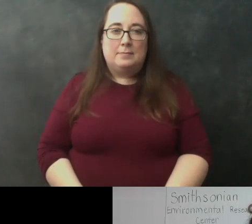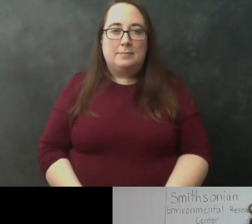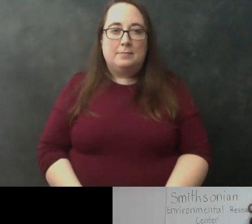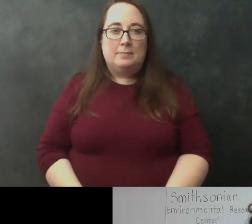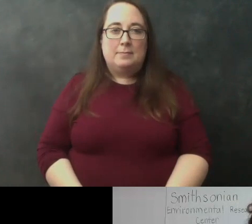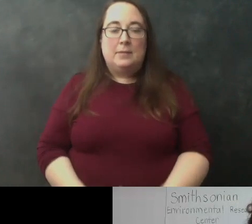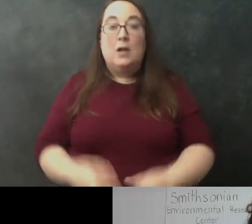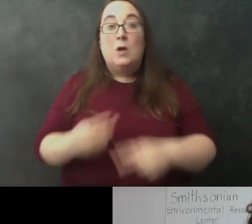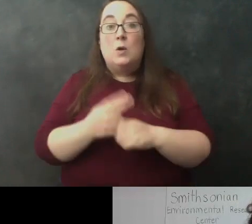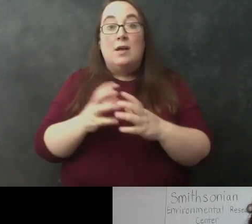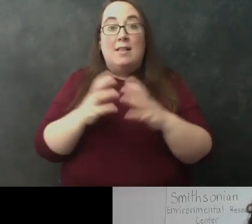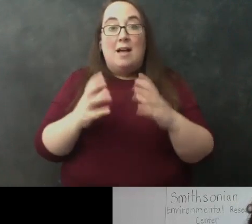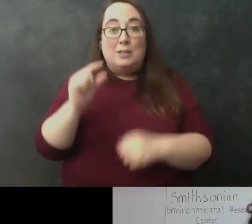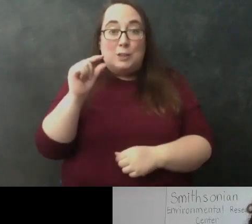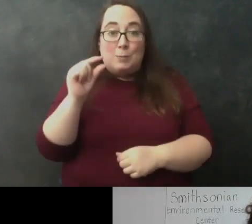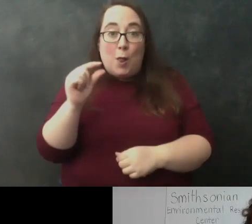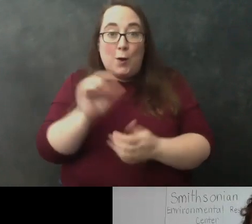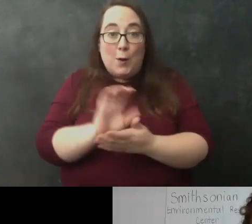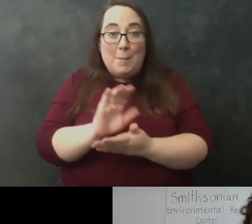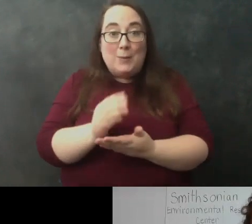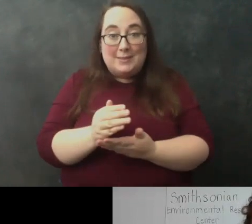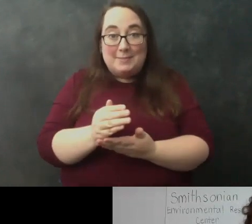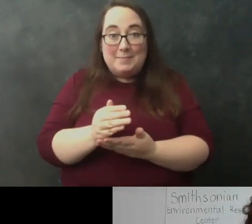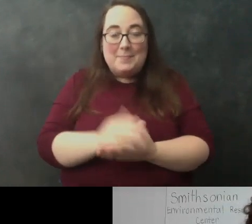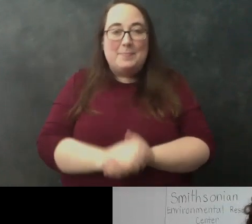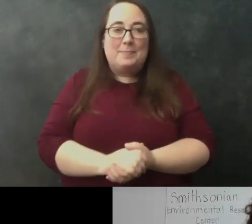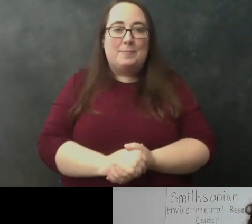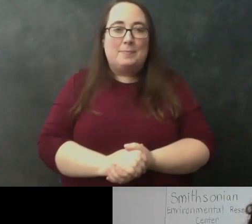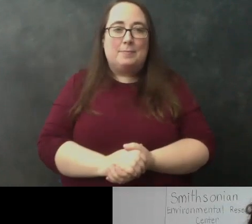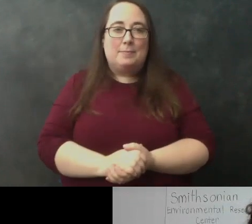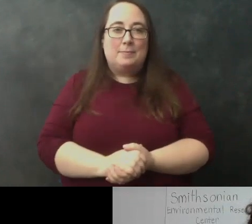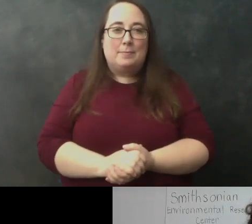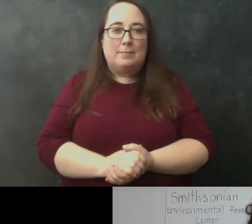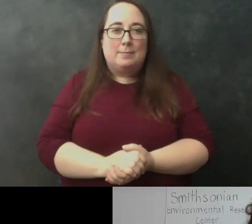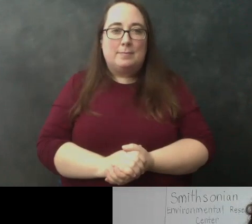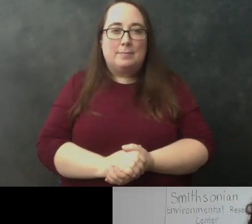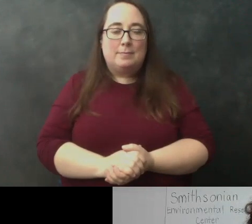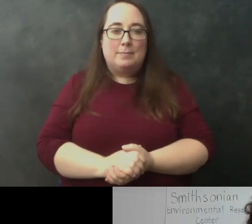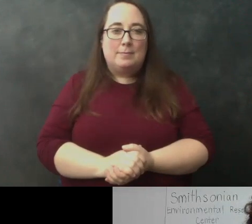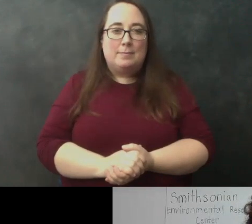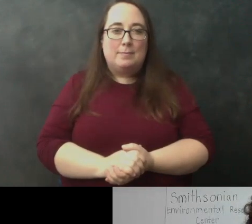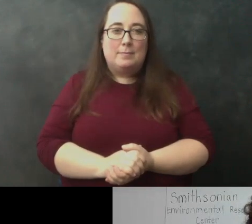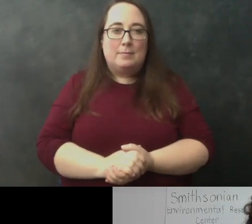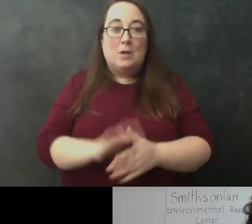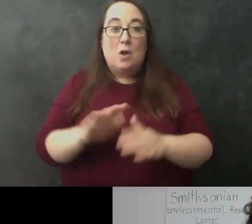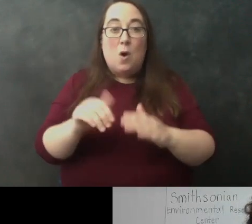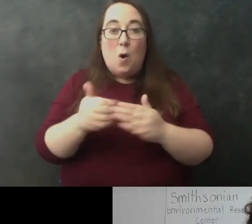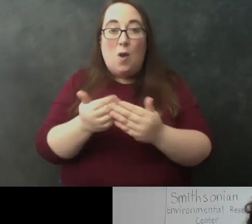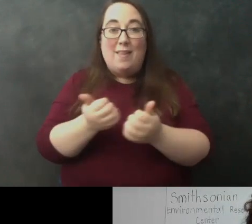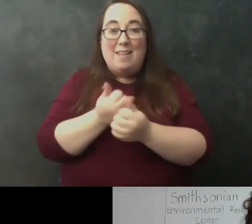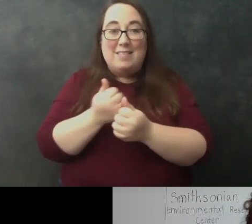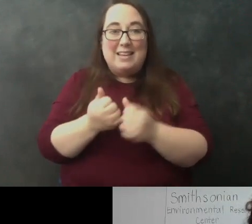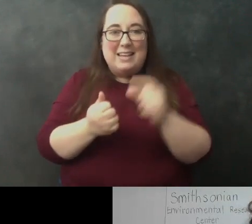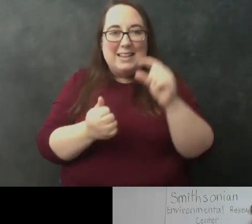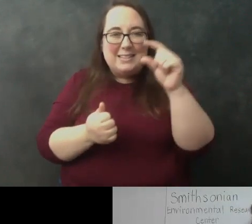smaller amounts so i will put all of the ingredients that i need to extract dna in